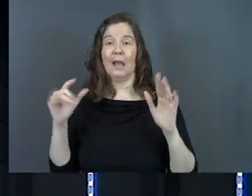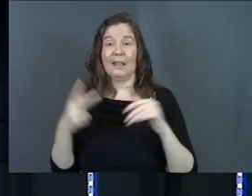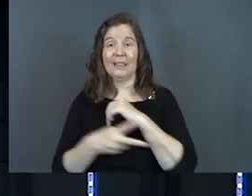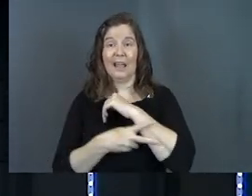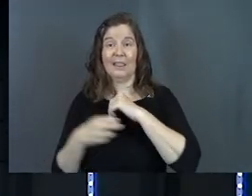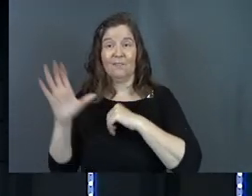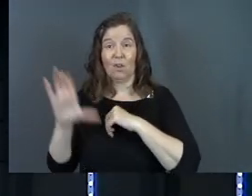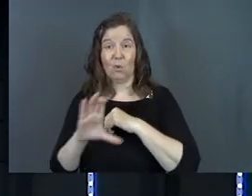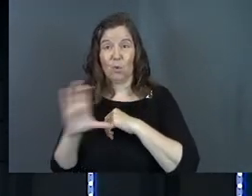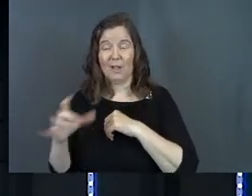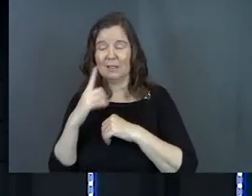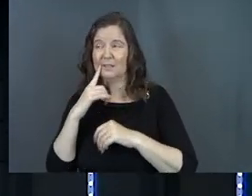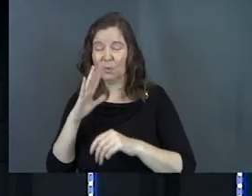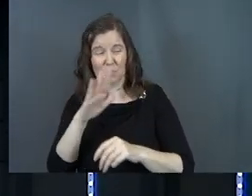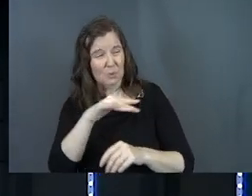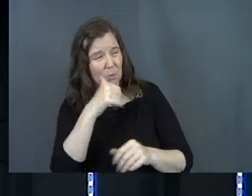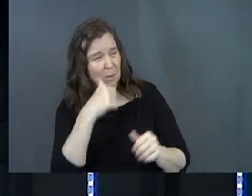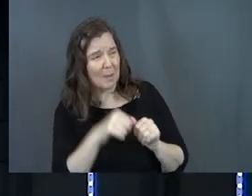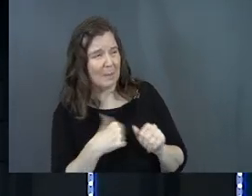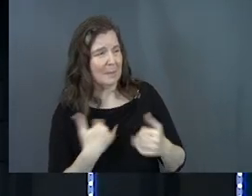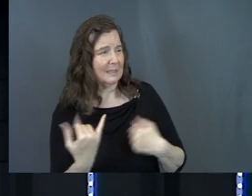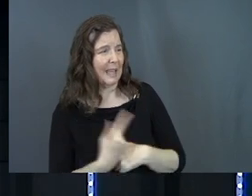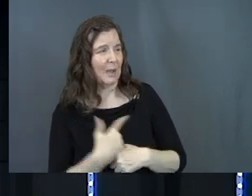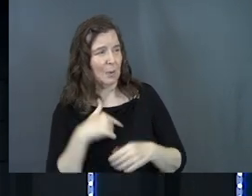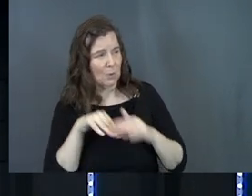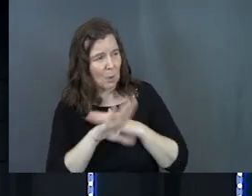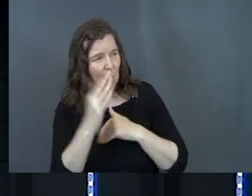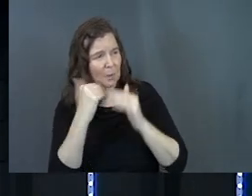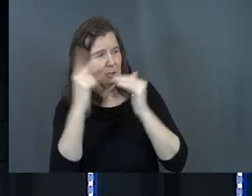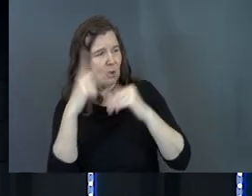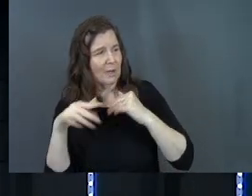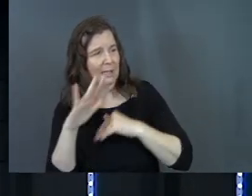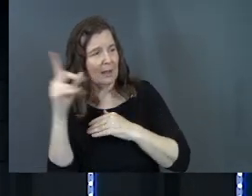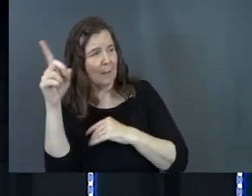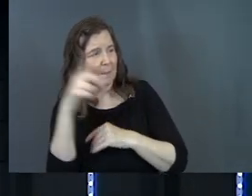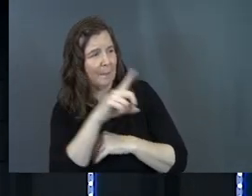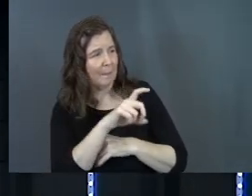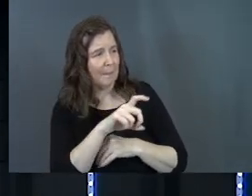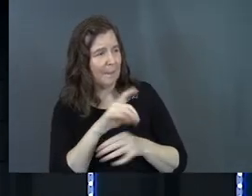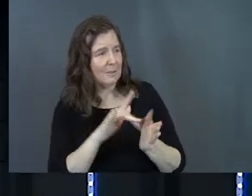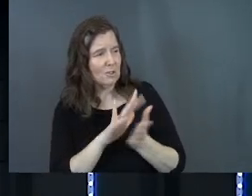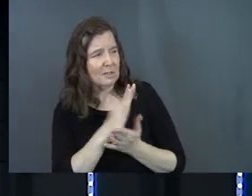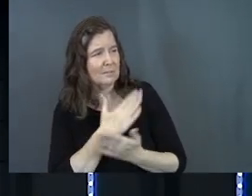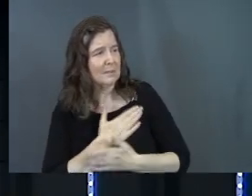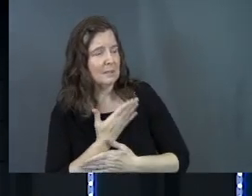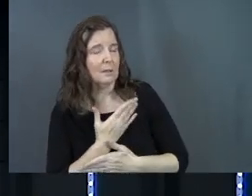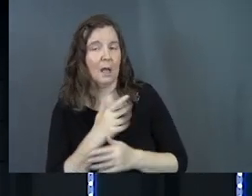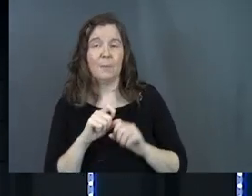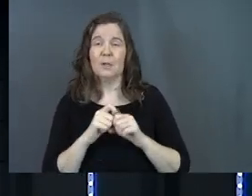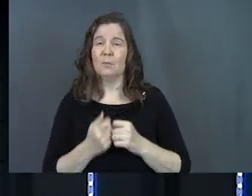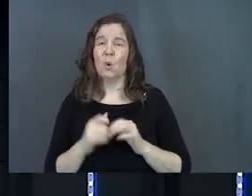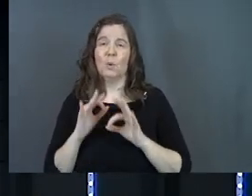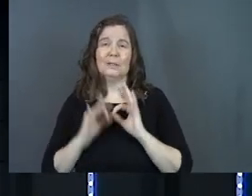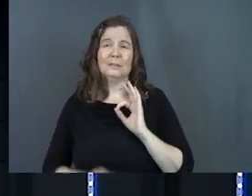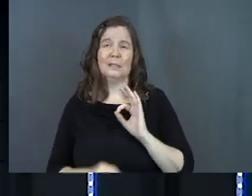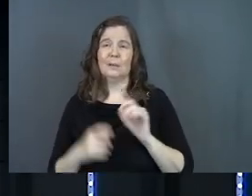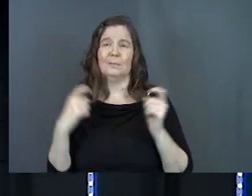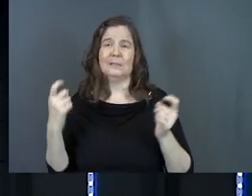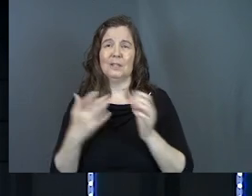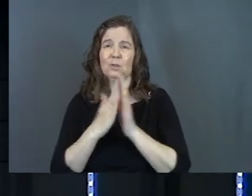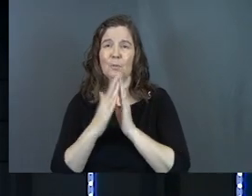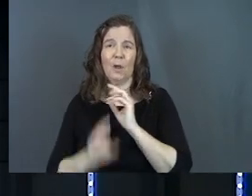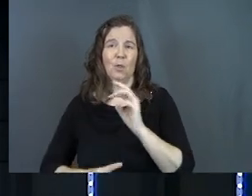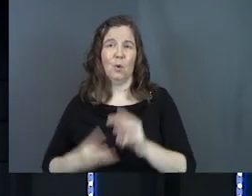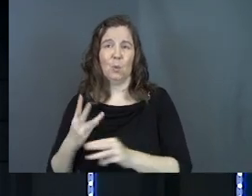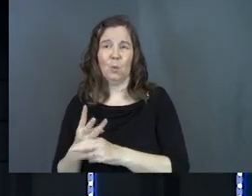the thief on the cross did and said, would you remember me today when you come into your kingdom? This is the most broken, simple sinner's prayer in the